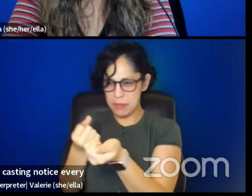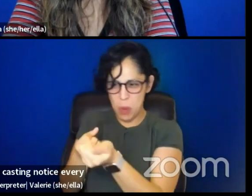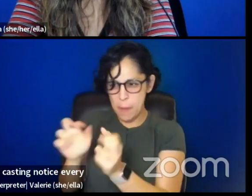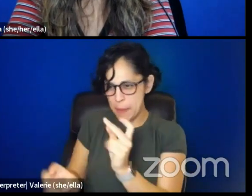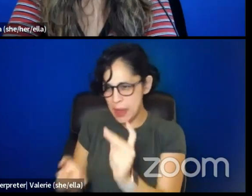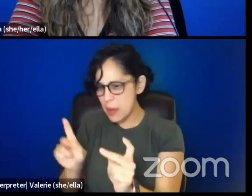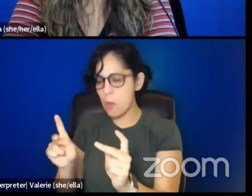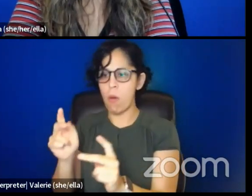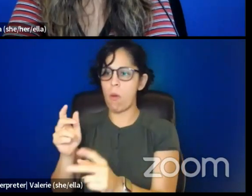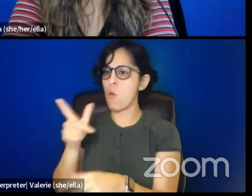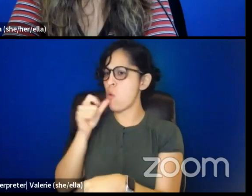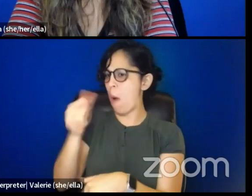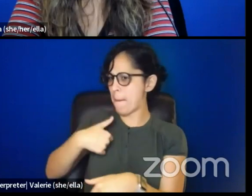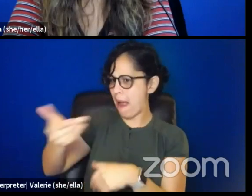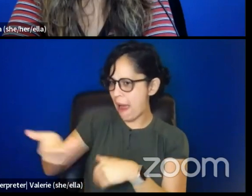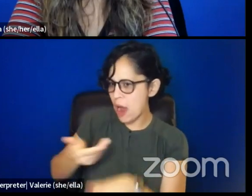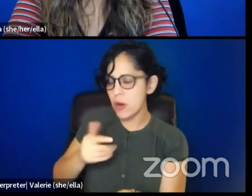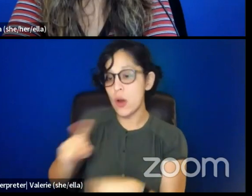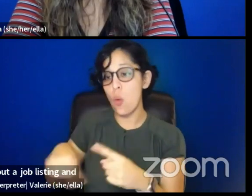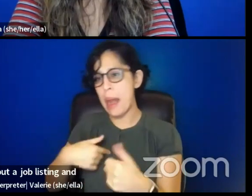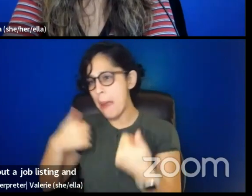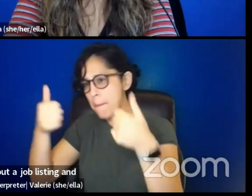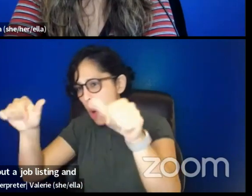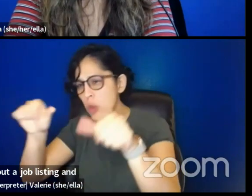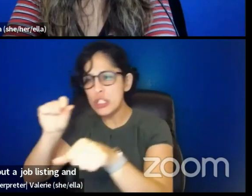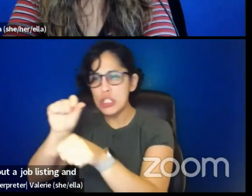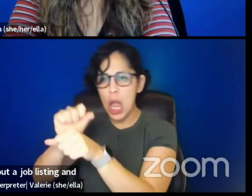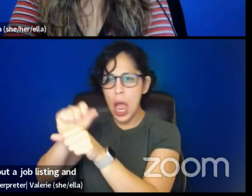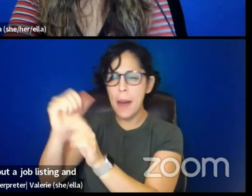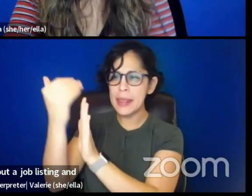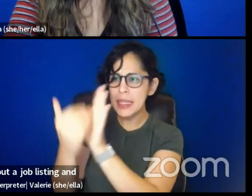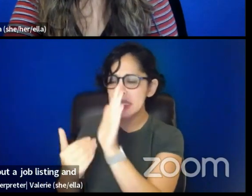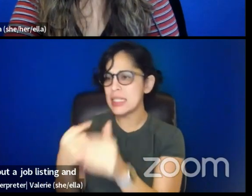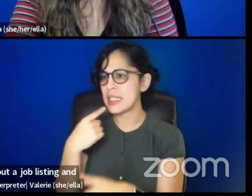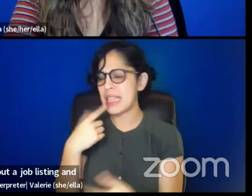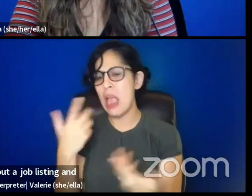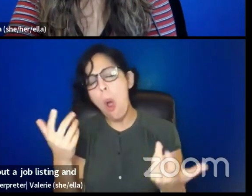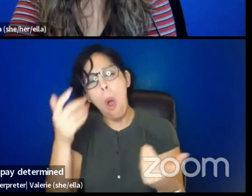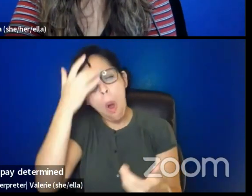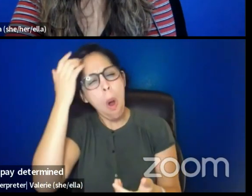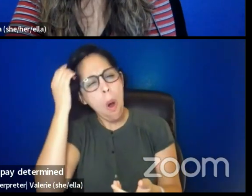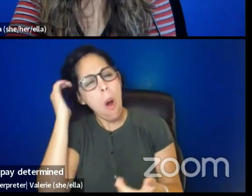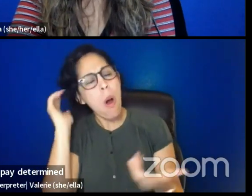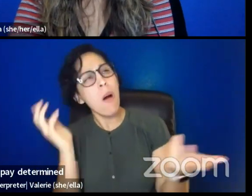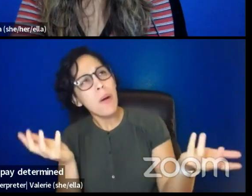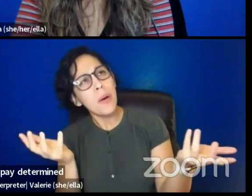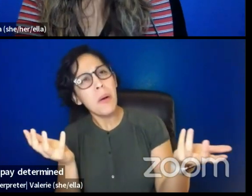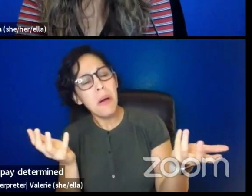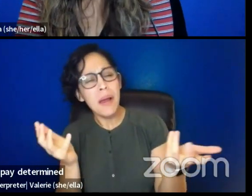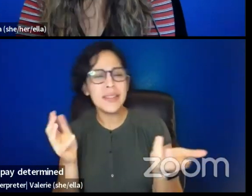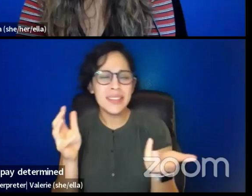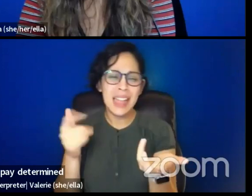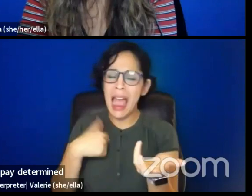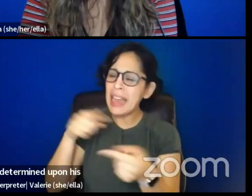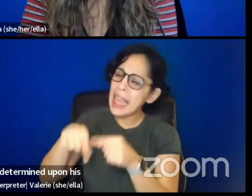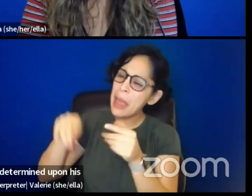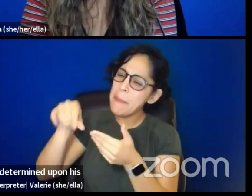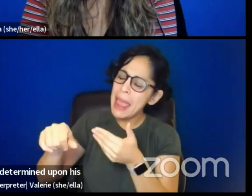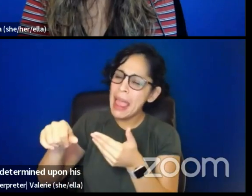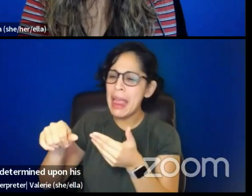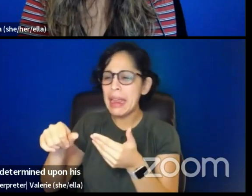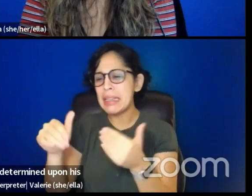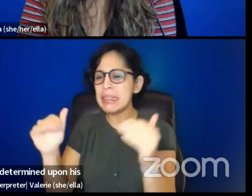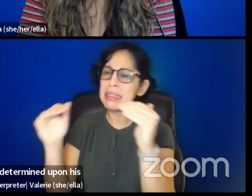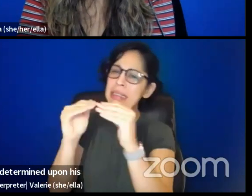you know, every time you put out a job listing and you're still like, oh, you know, pay determined upon experience and all of that nonsense, like